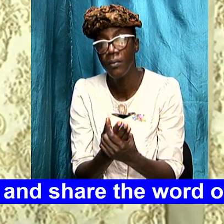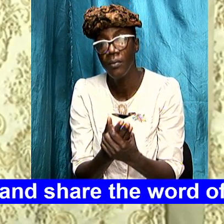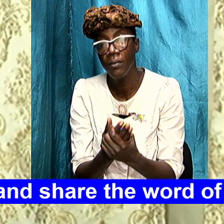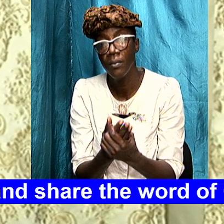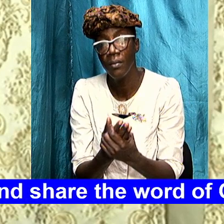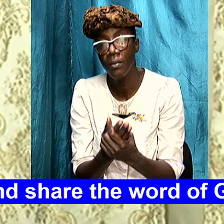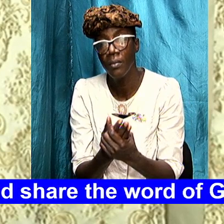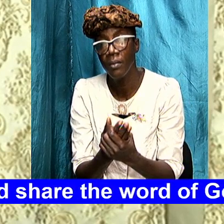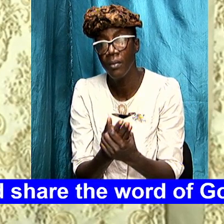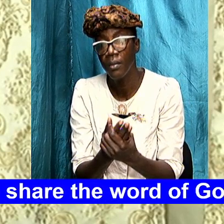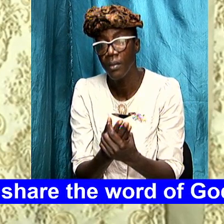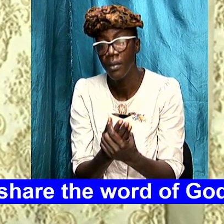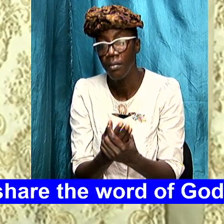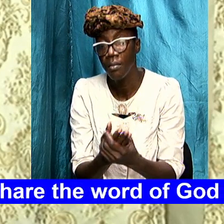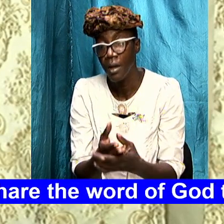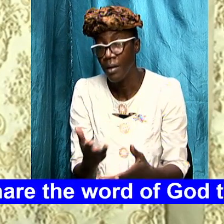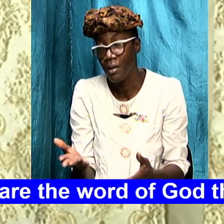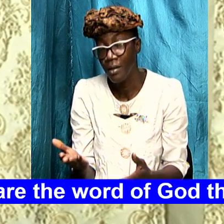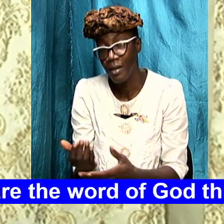now the diagnosis